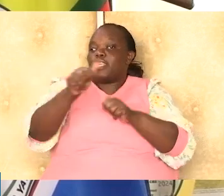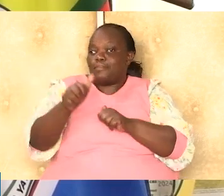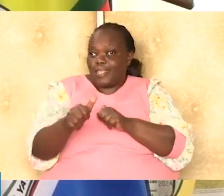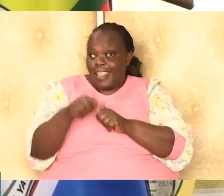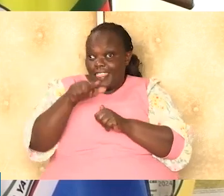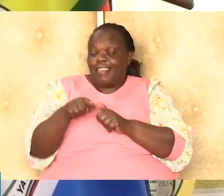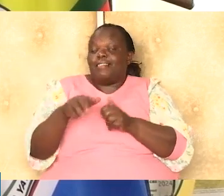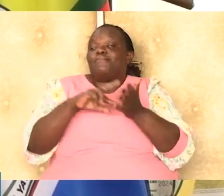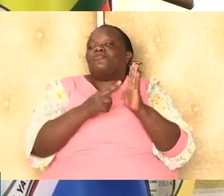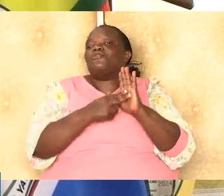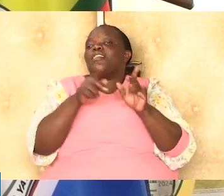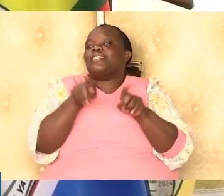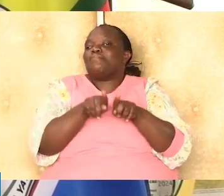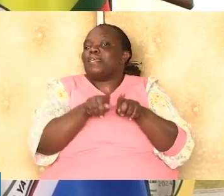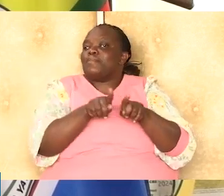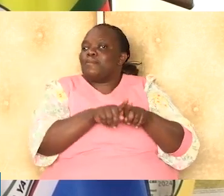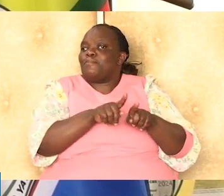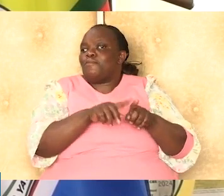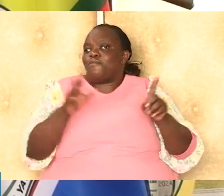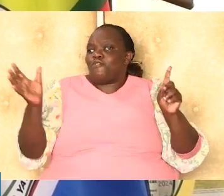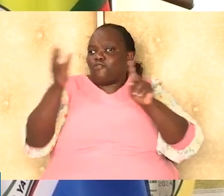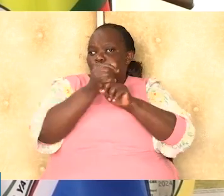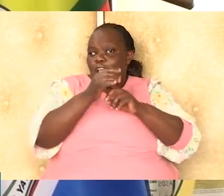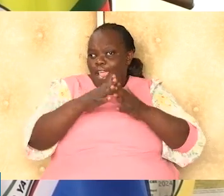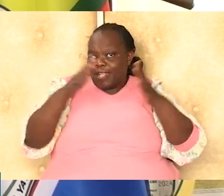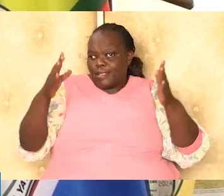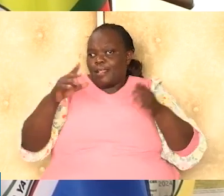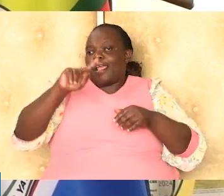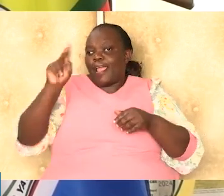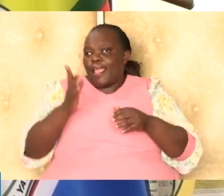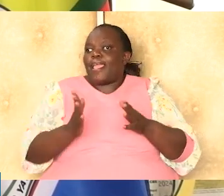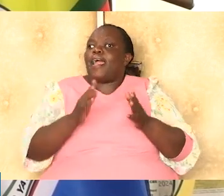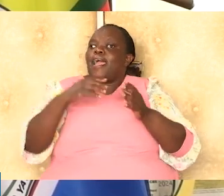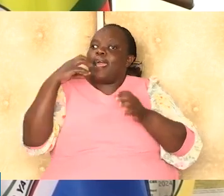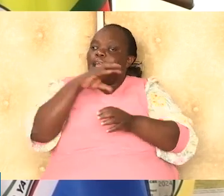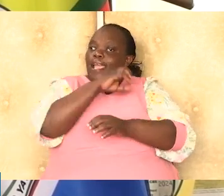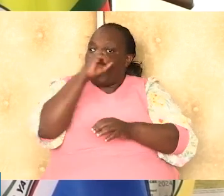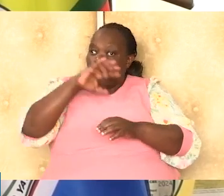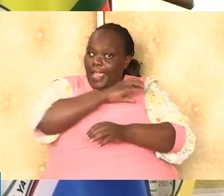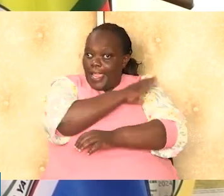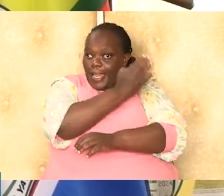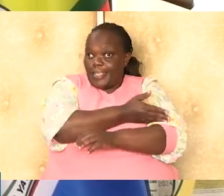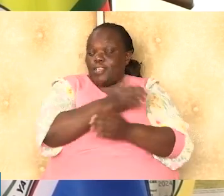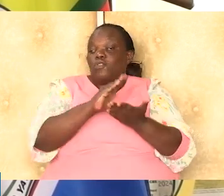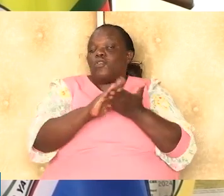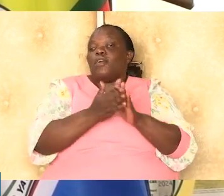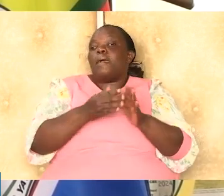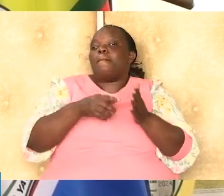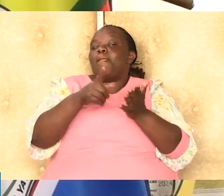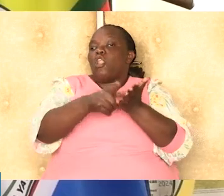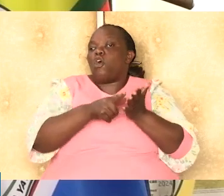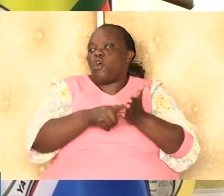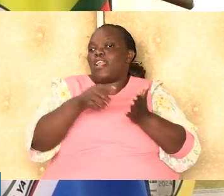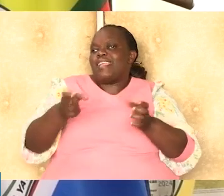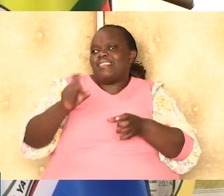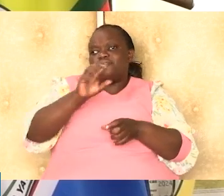And these are the projects that align with our goal of expanding Kenya's energy infrastructure without increasing public debt, a